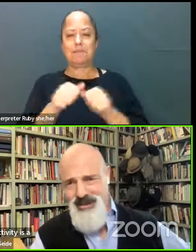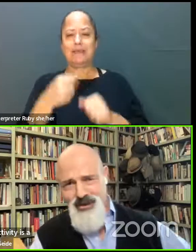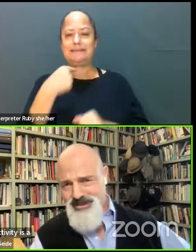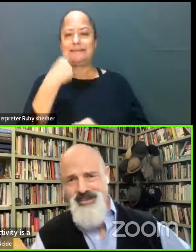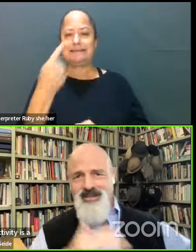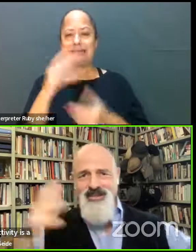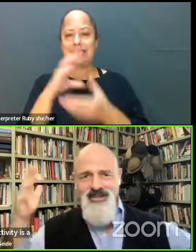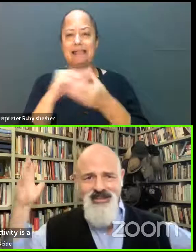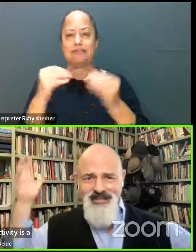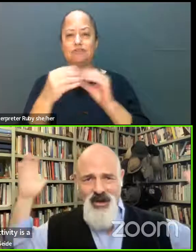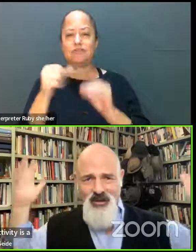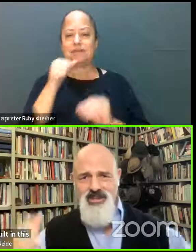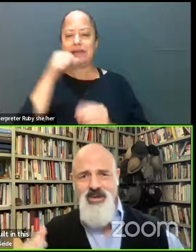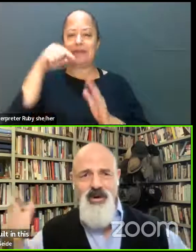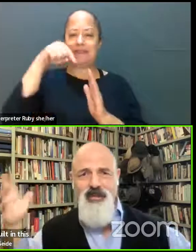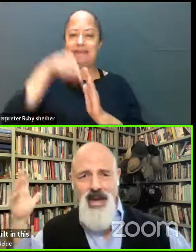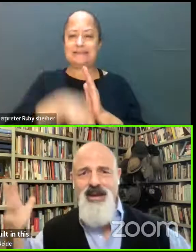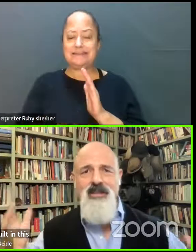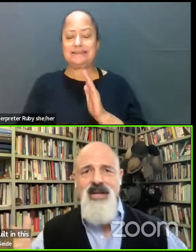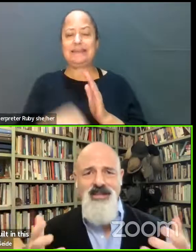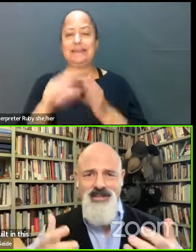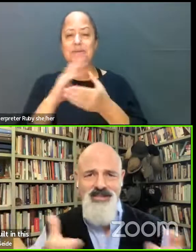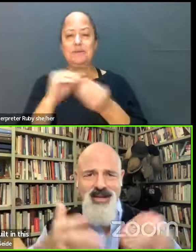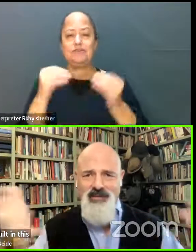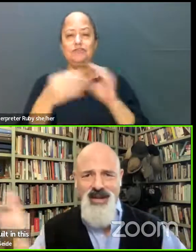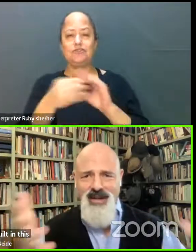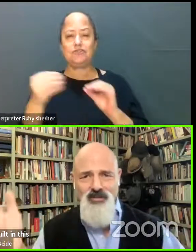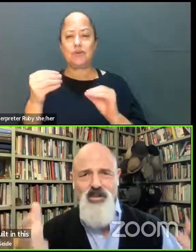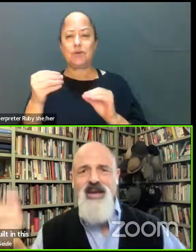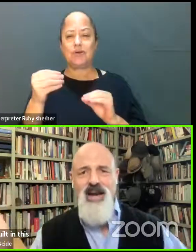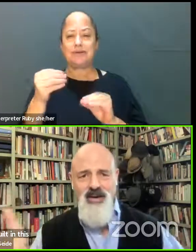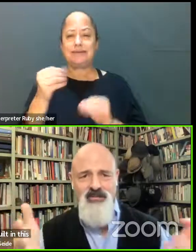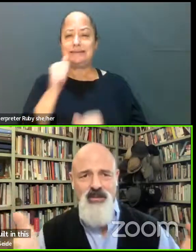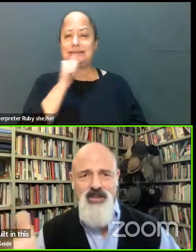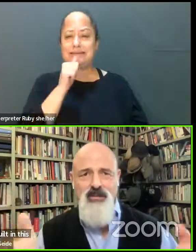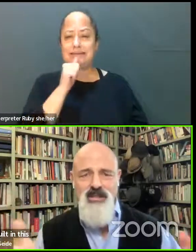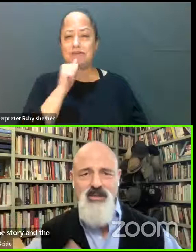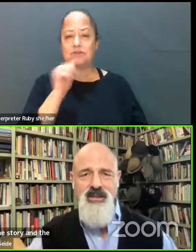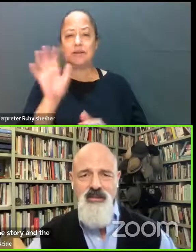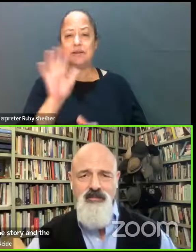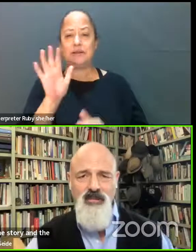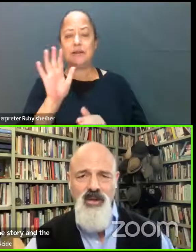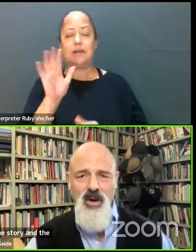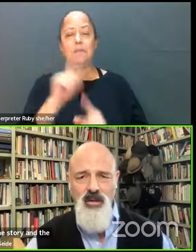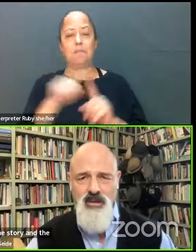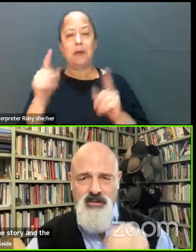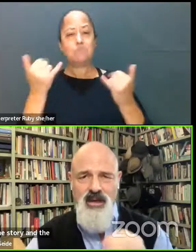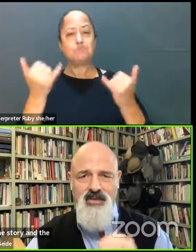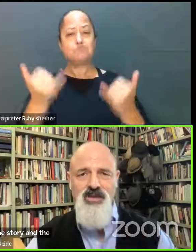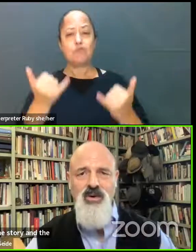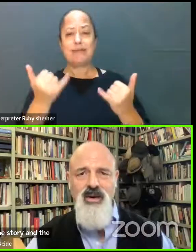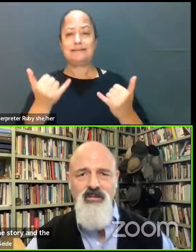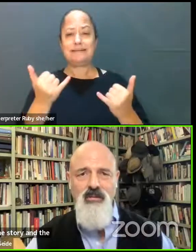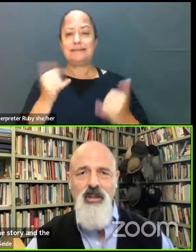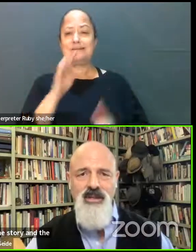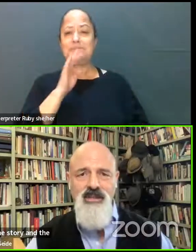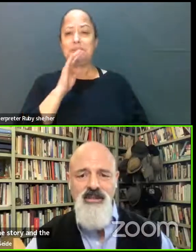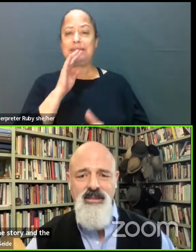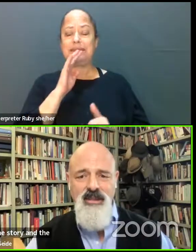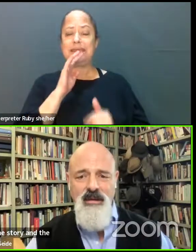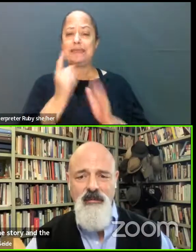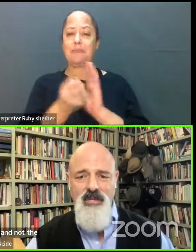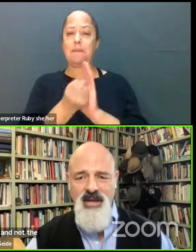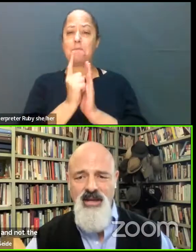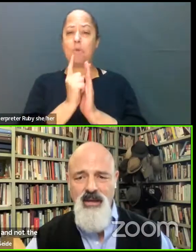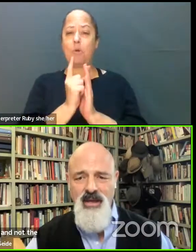deepest, darkest secrets, not the story from Adam, not this kind of like big narrative, but just present, speaking the story of the moment